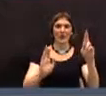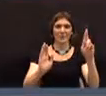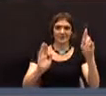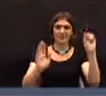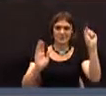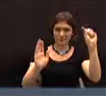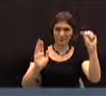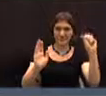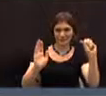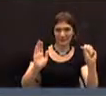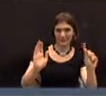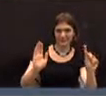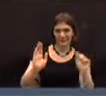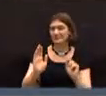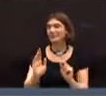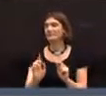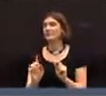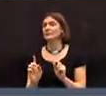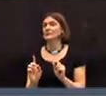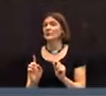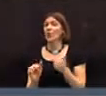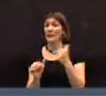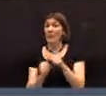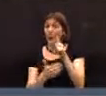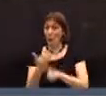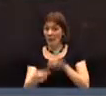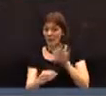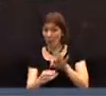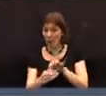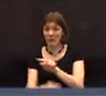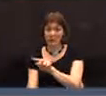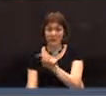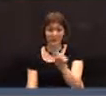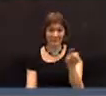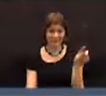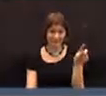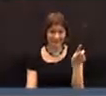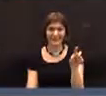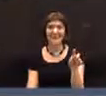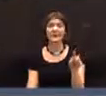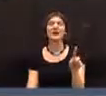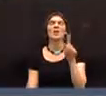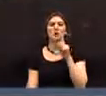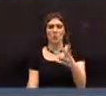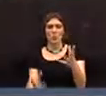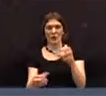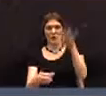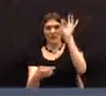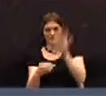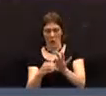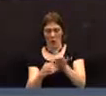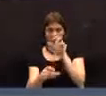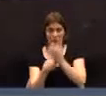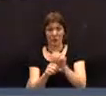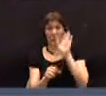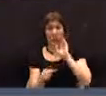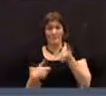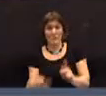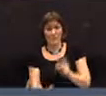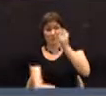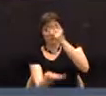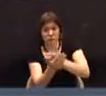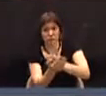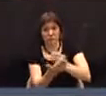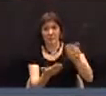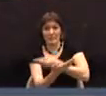is the selectmen be authorized to raise, appropriate, and expend the